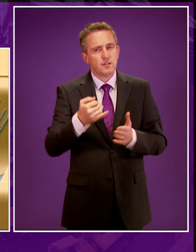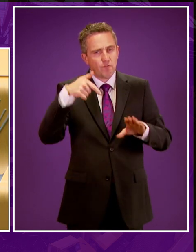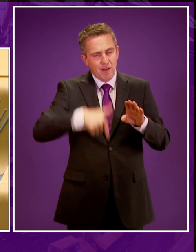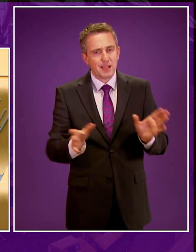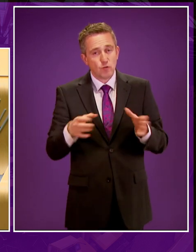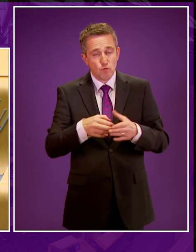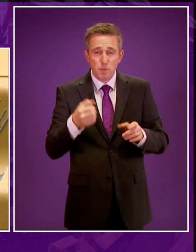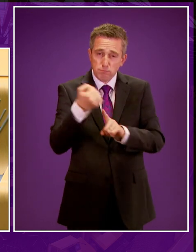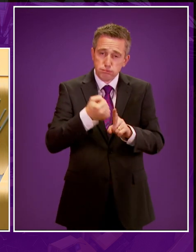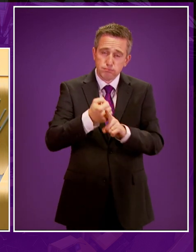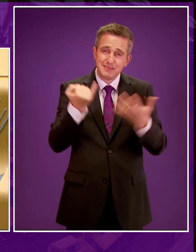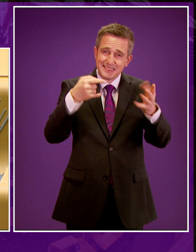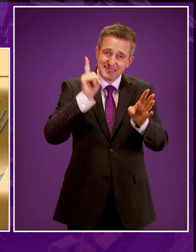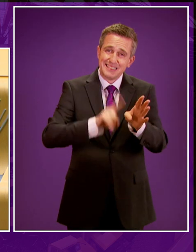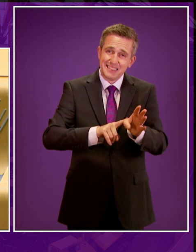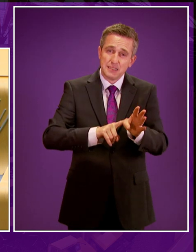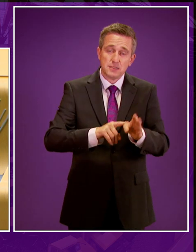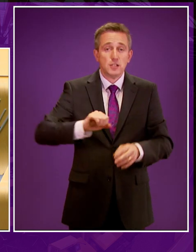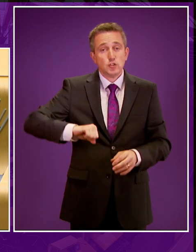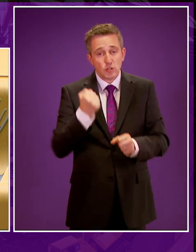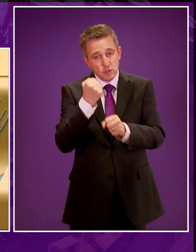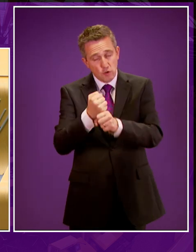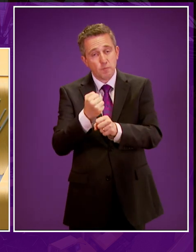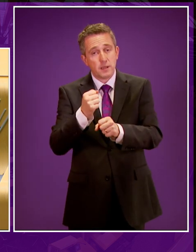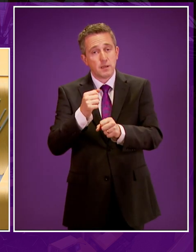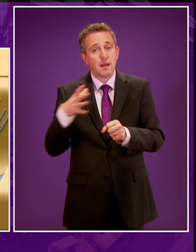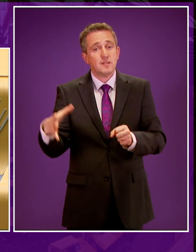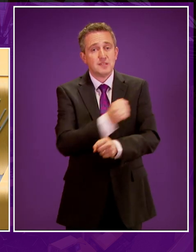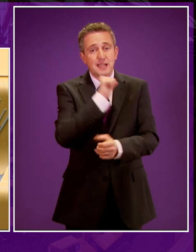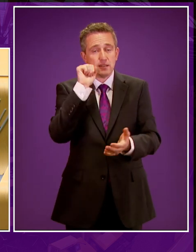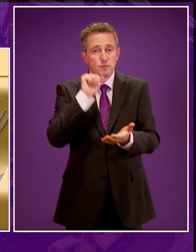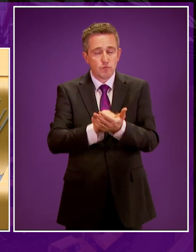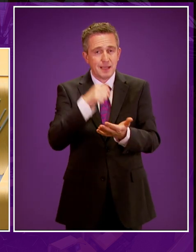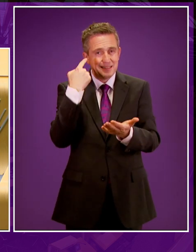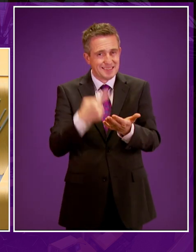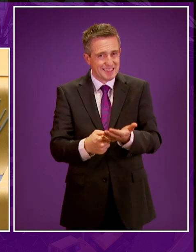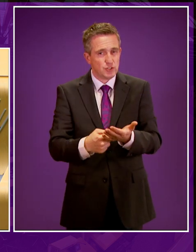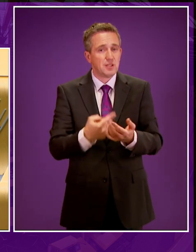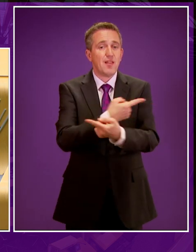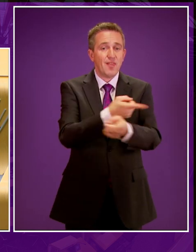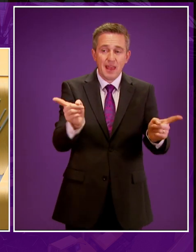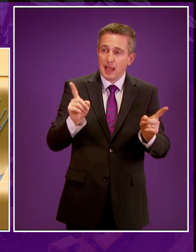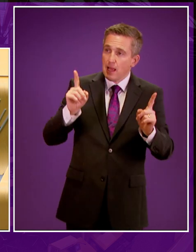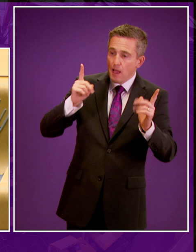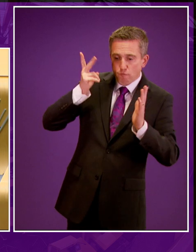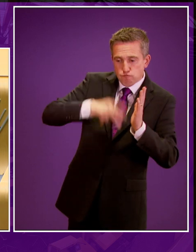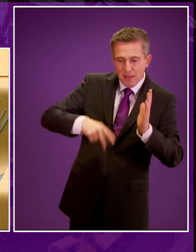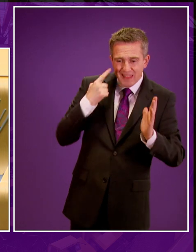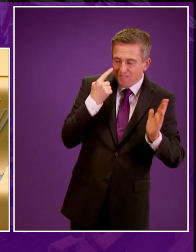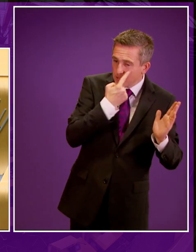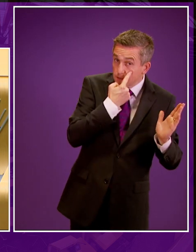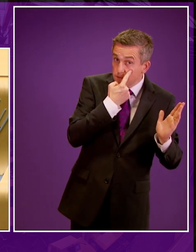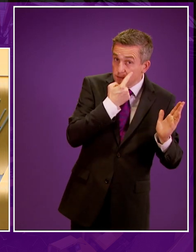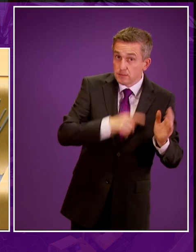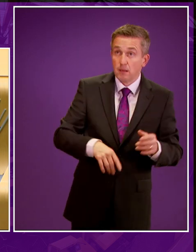of, on this decision. The Scottish Government has taken the correct approach, presiding officer. They have listened to the evidence. They have